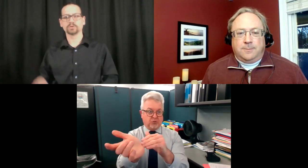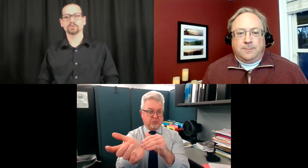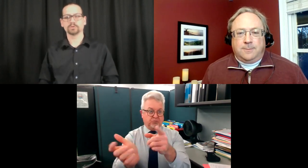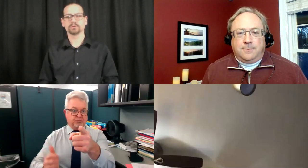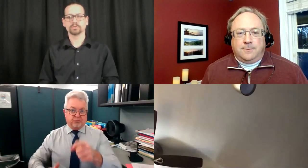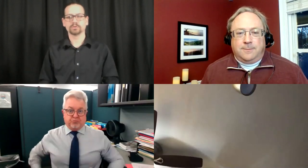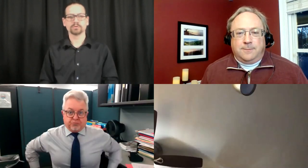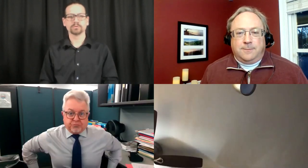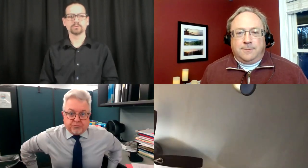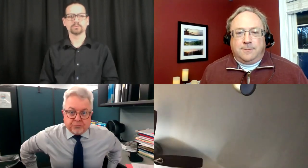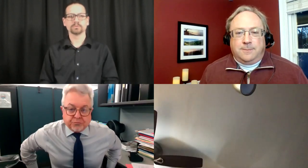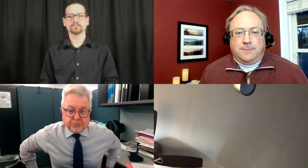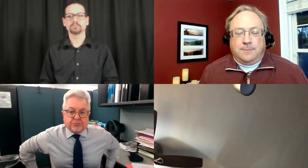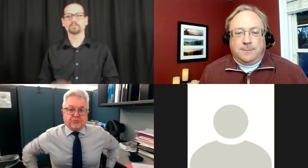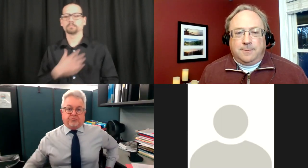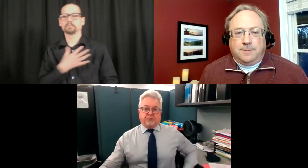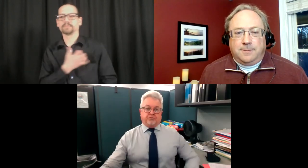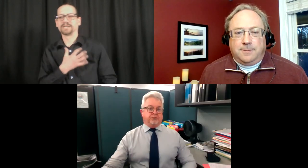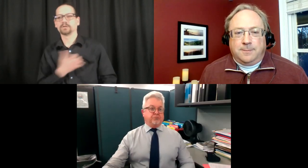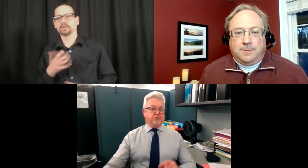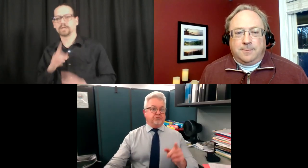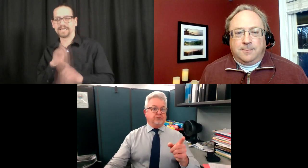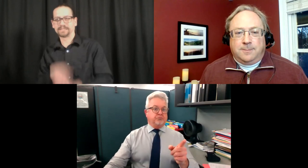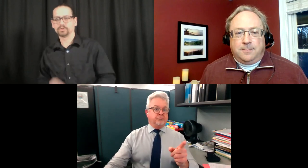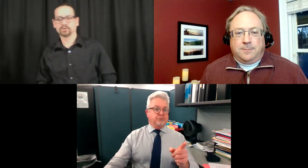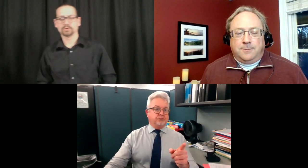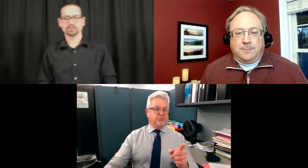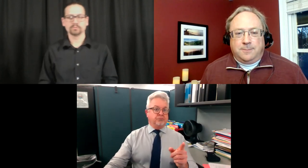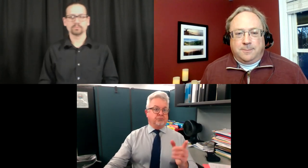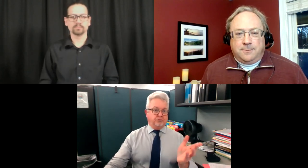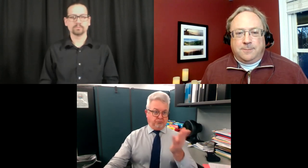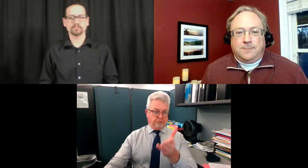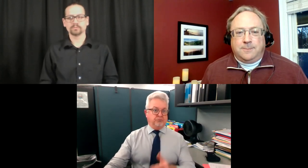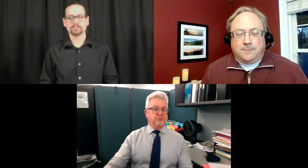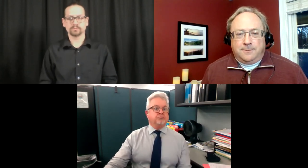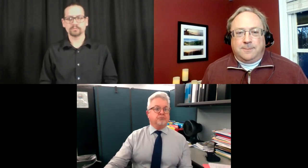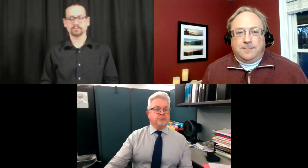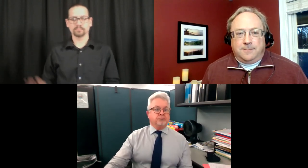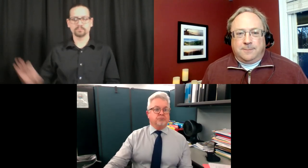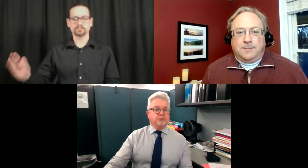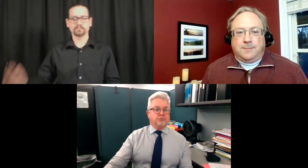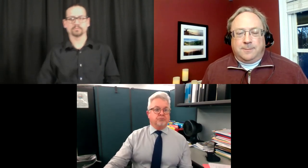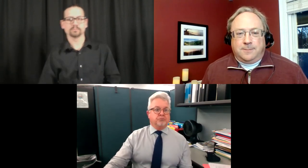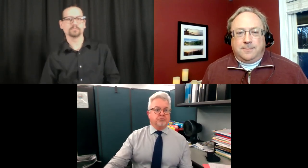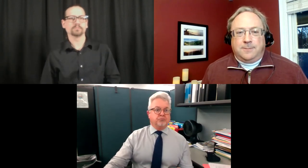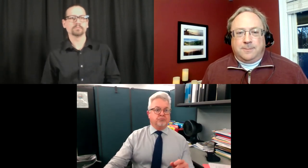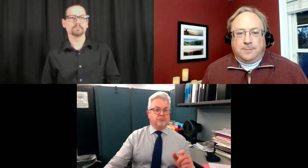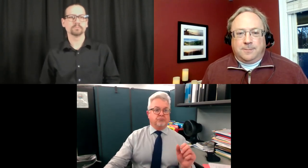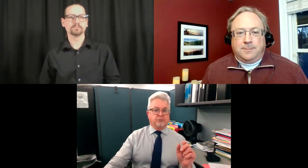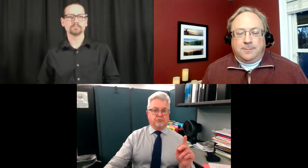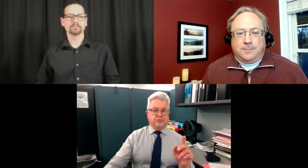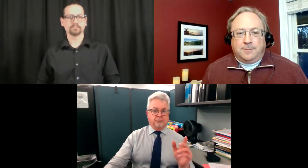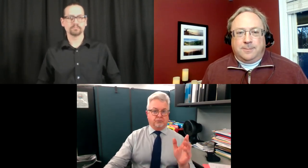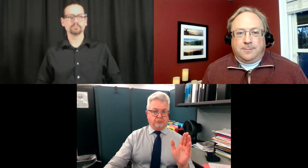follow up with continued research to see if we're going to do this on a biannual basis or every two years or every three years or further notice